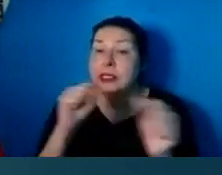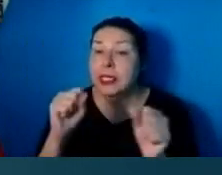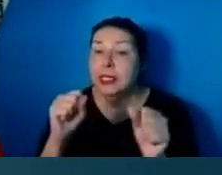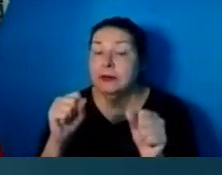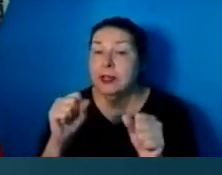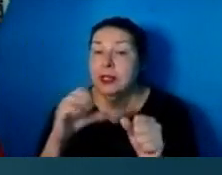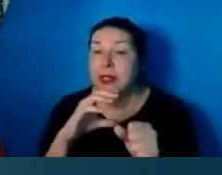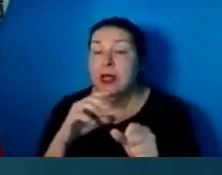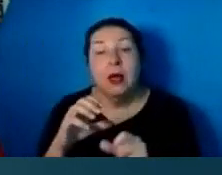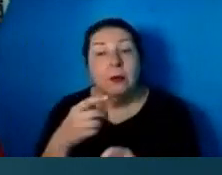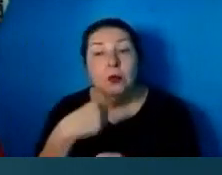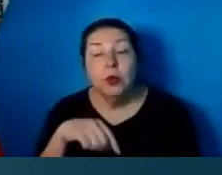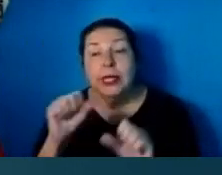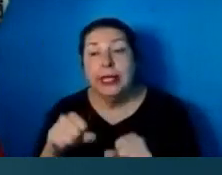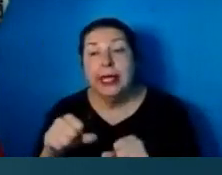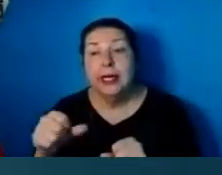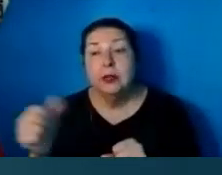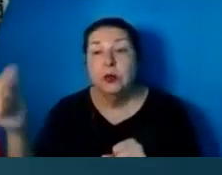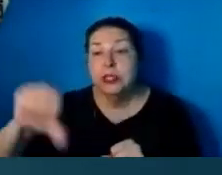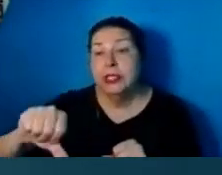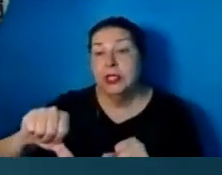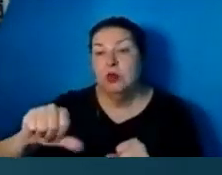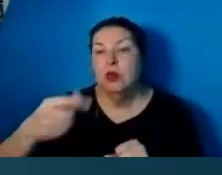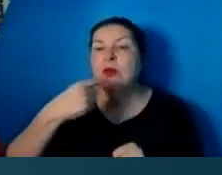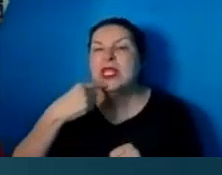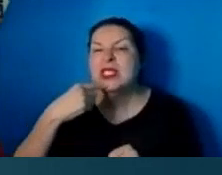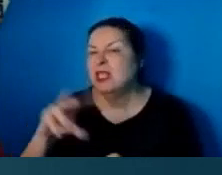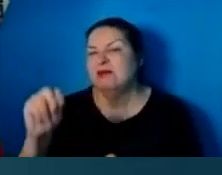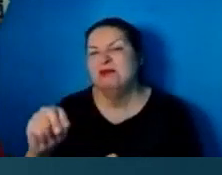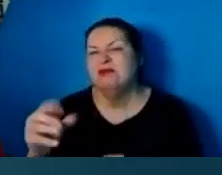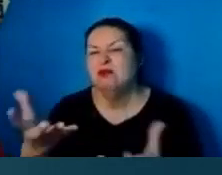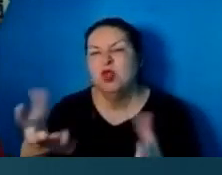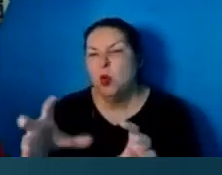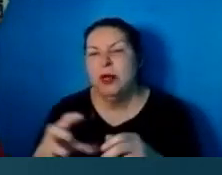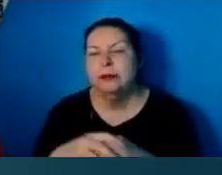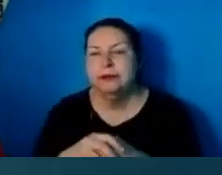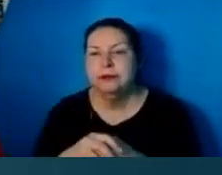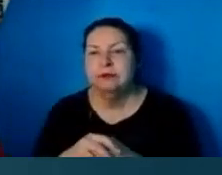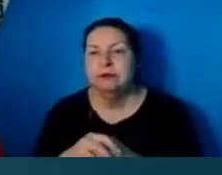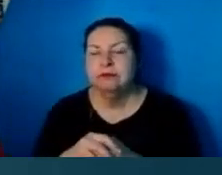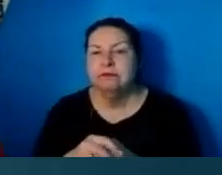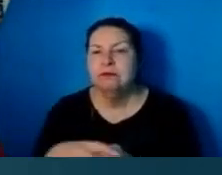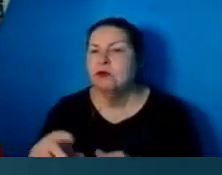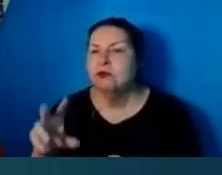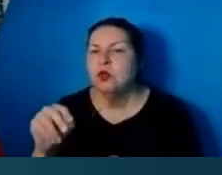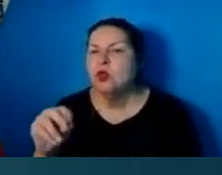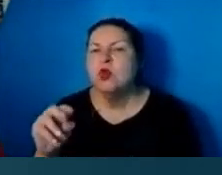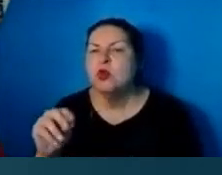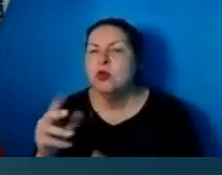reject it. We can push it away and say, no, we're not in, we're not